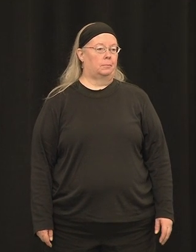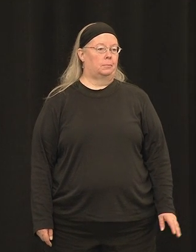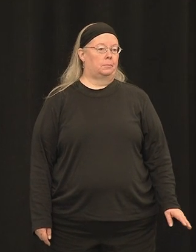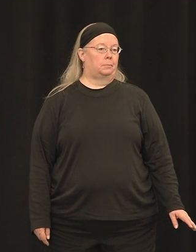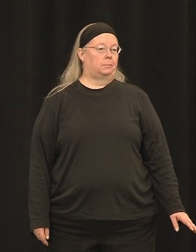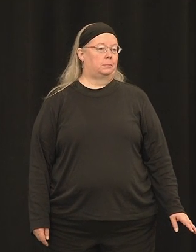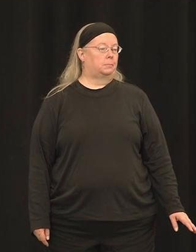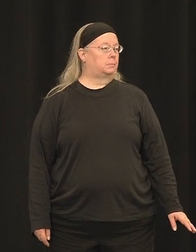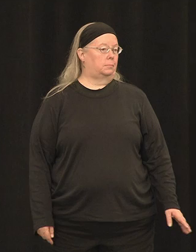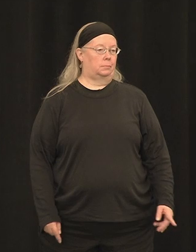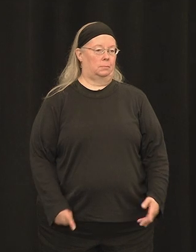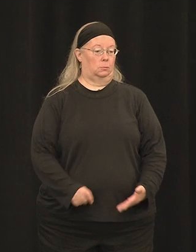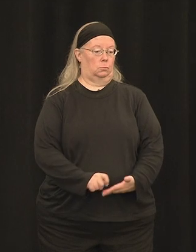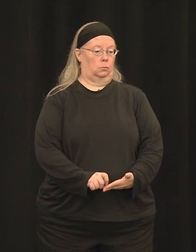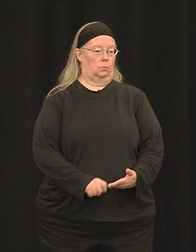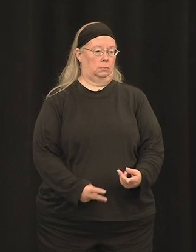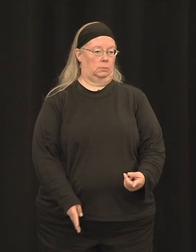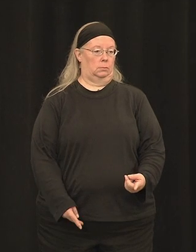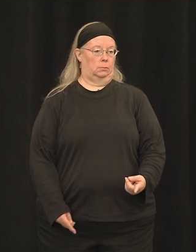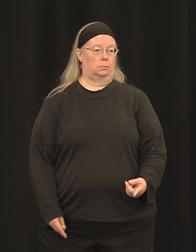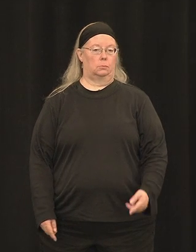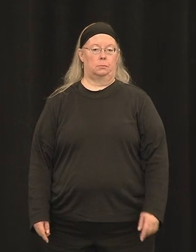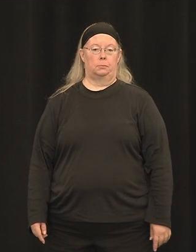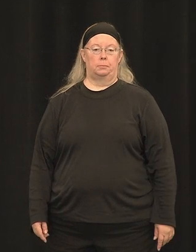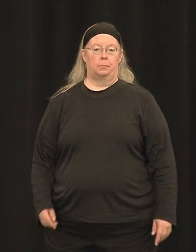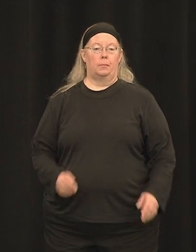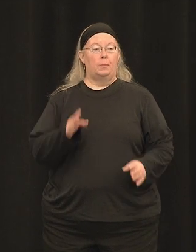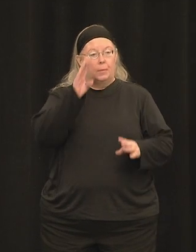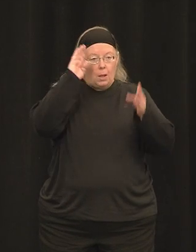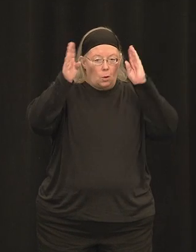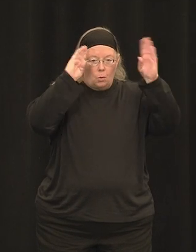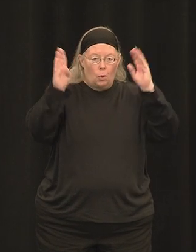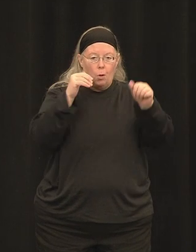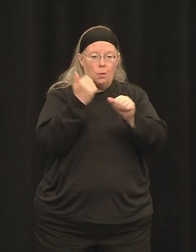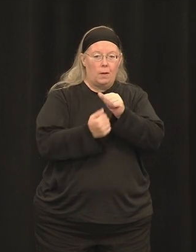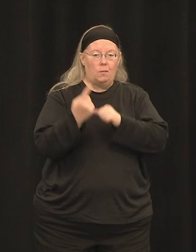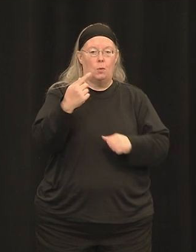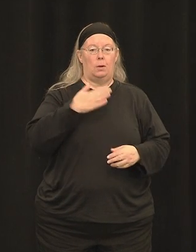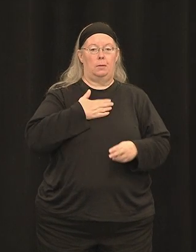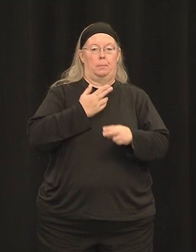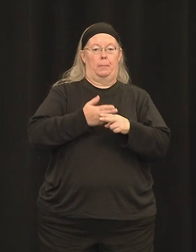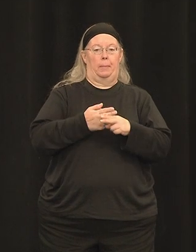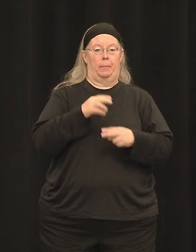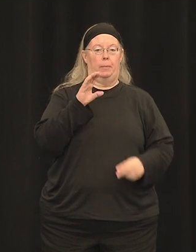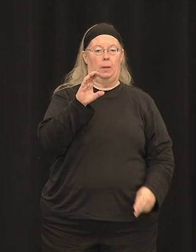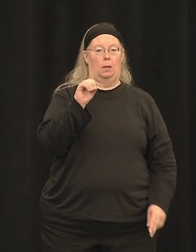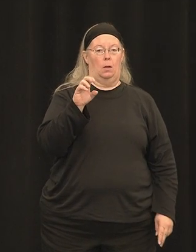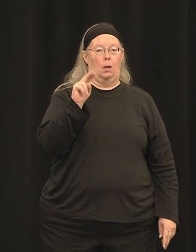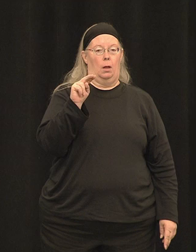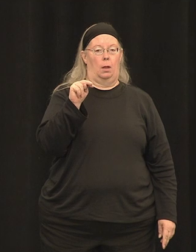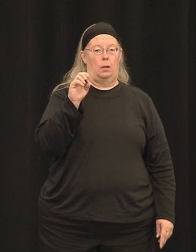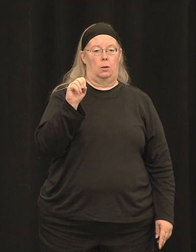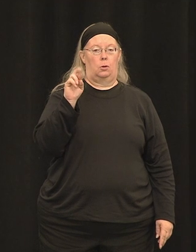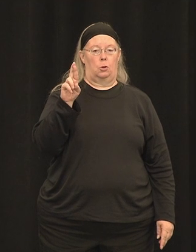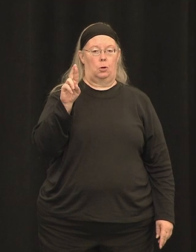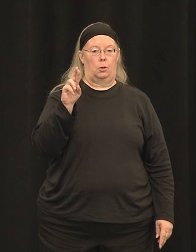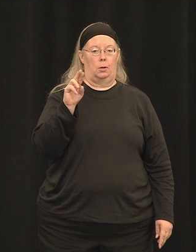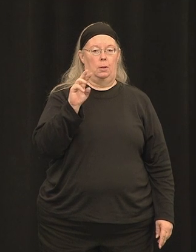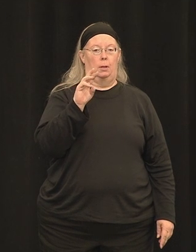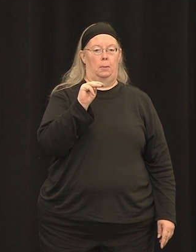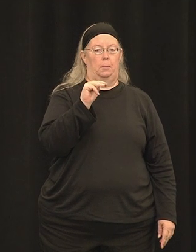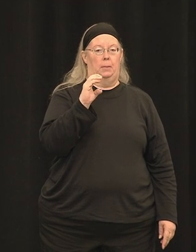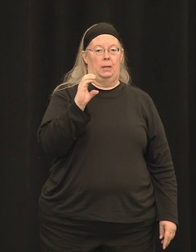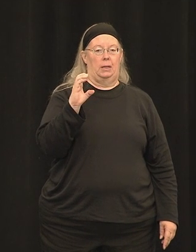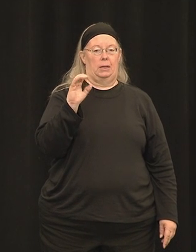Hello everyone, my name is Connor McKittrick and I'm a recently graduated from Rochester Institute